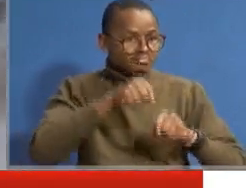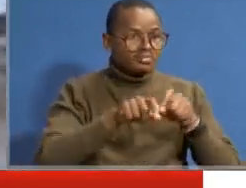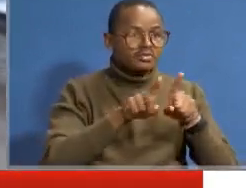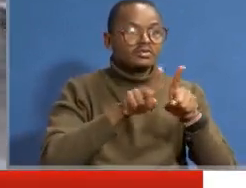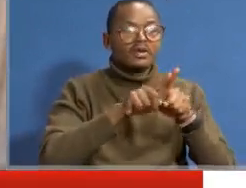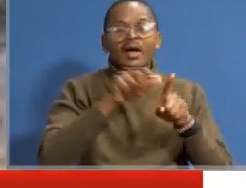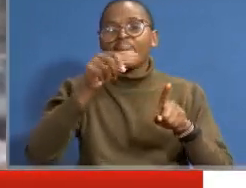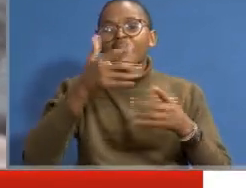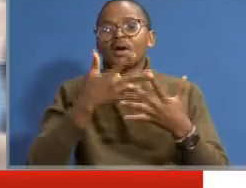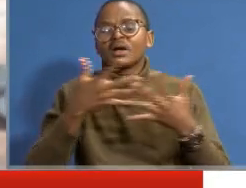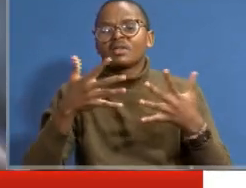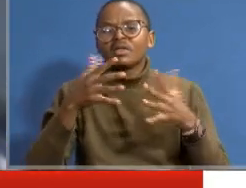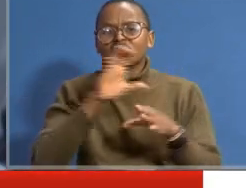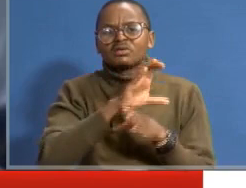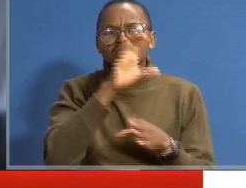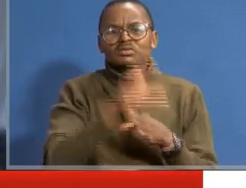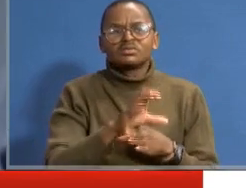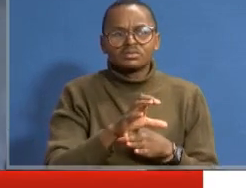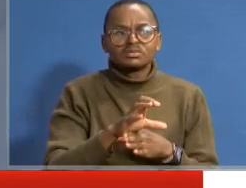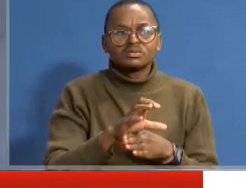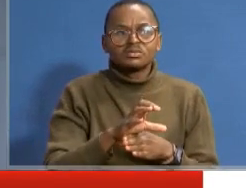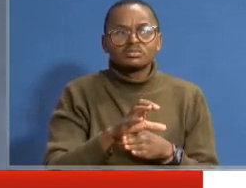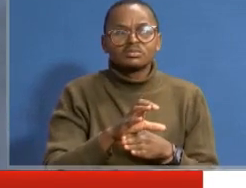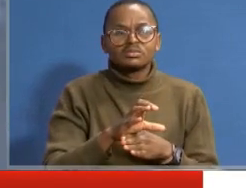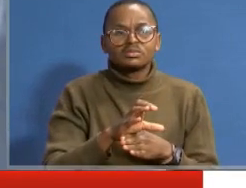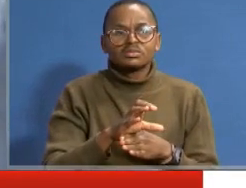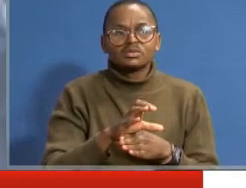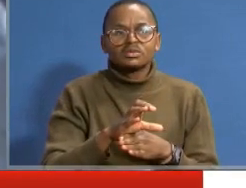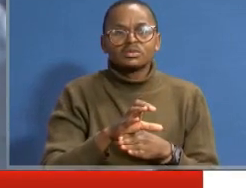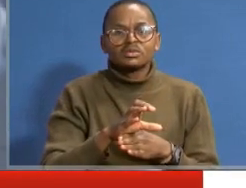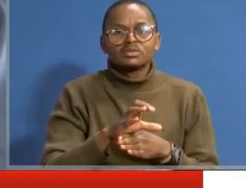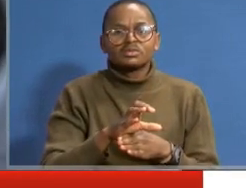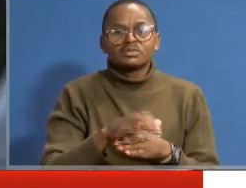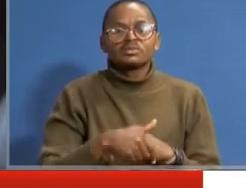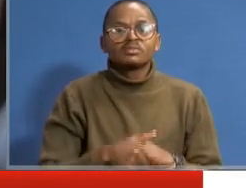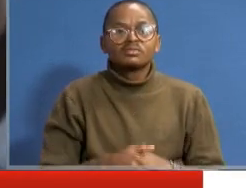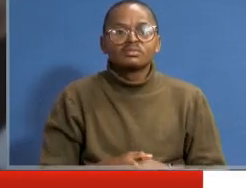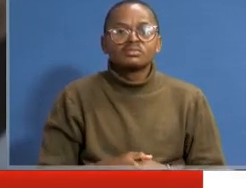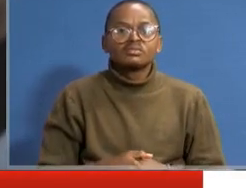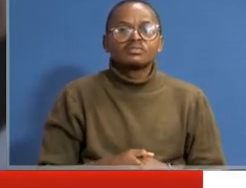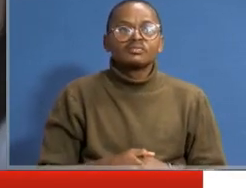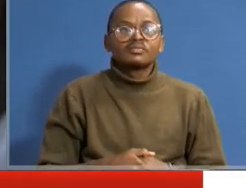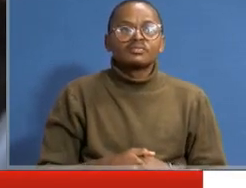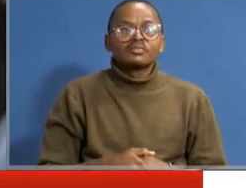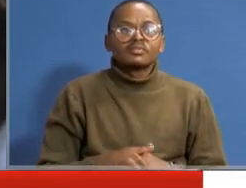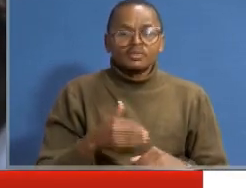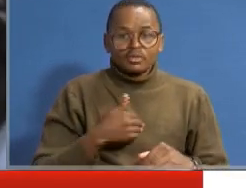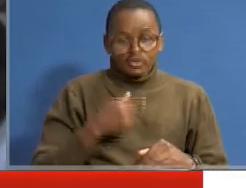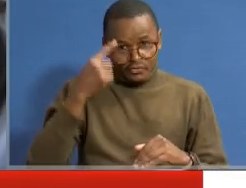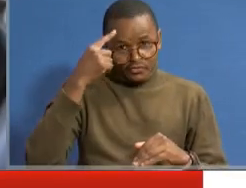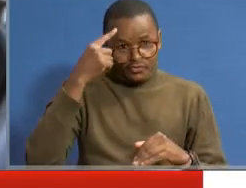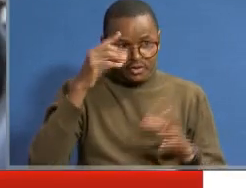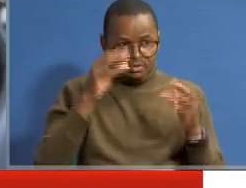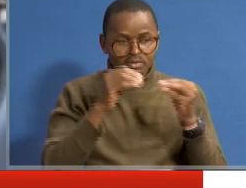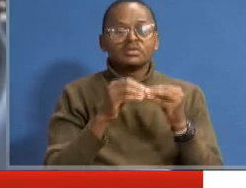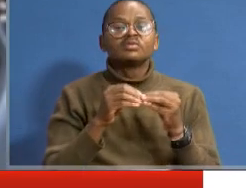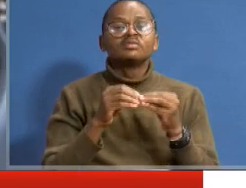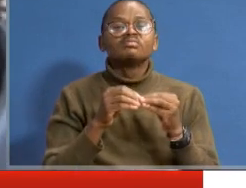among other courses. And due to the challenges that we don't have machines for knitting,